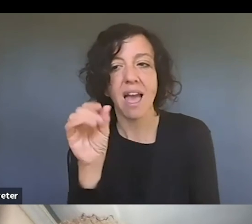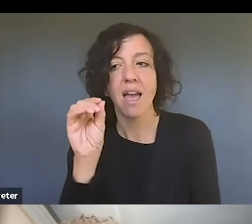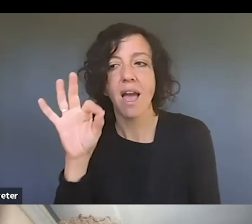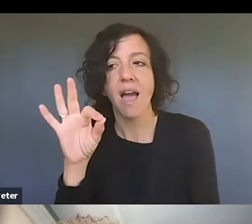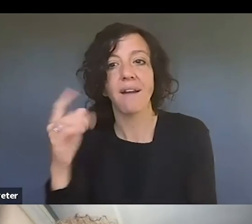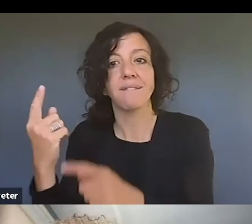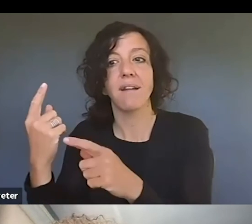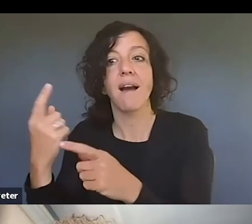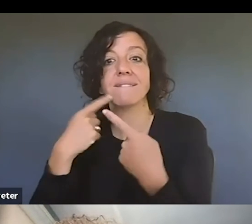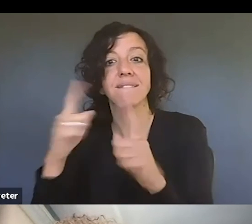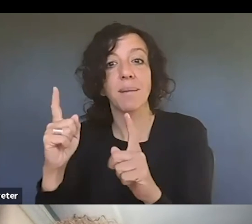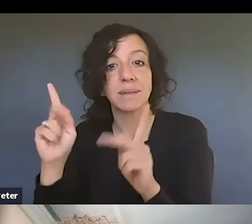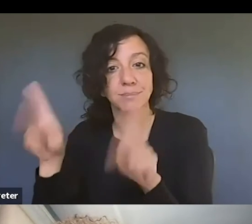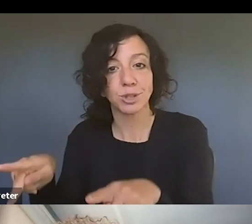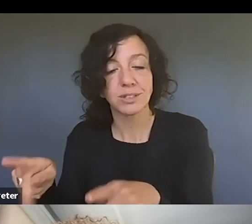copies of that work?